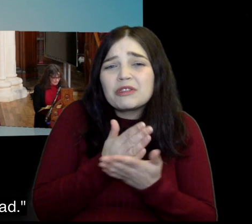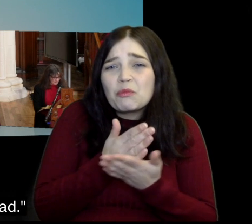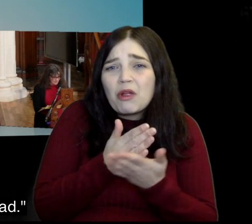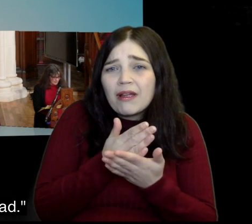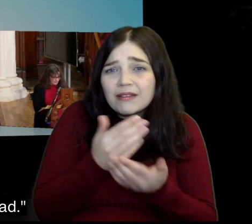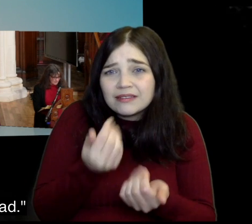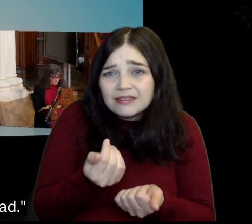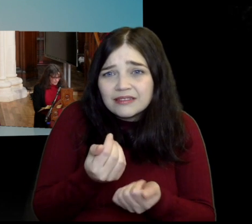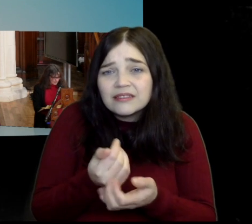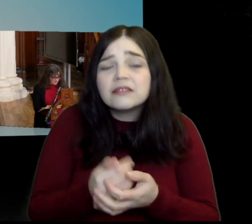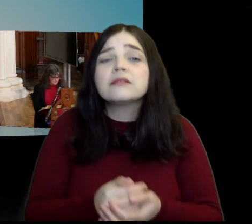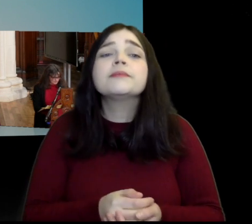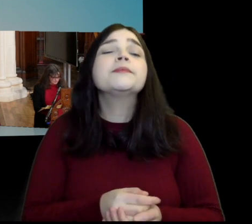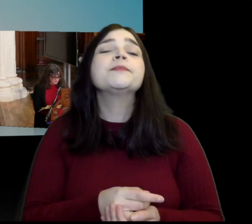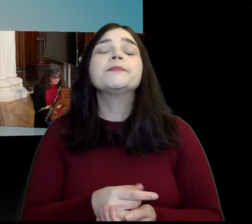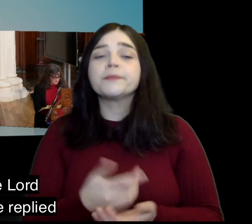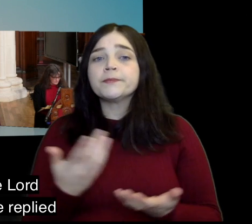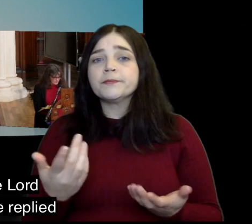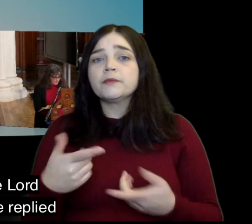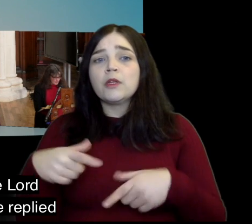bring me please a piece of bread